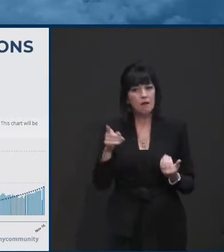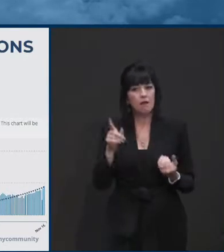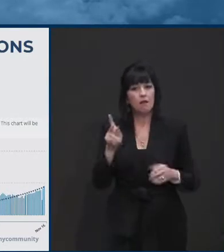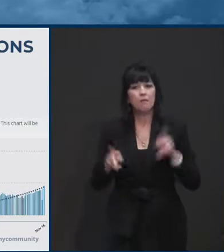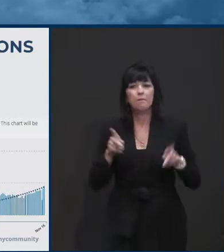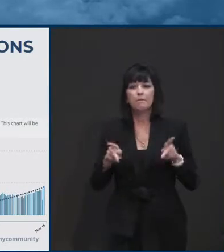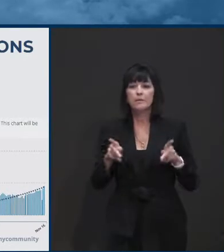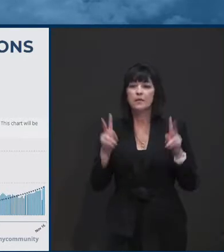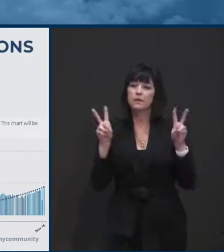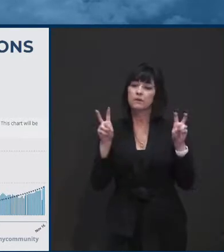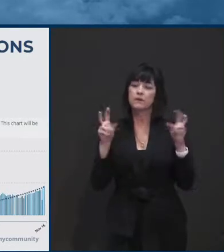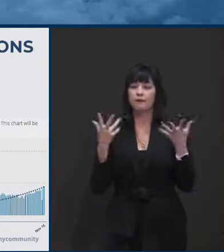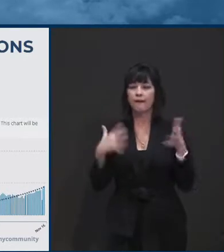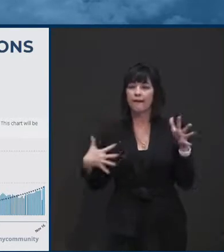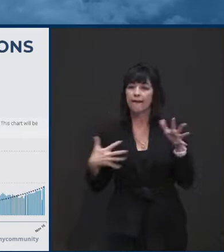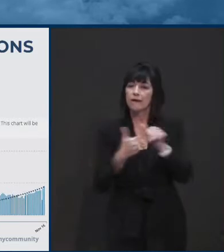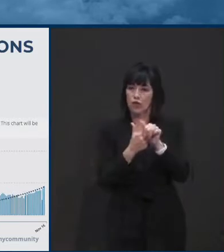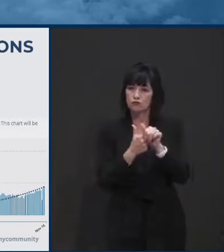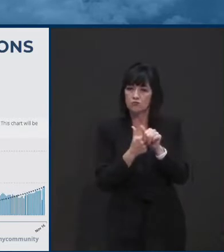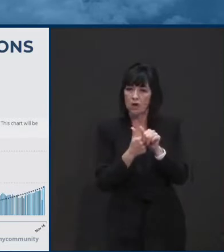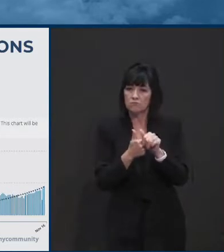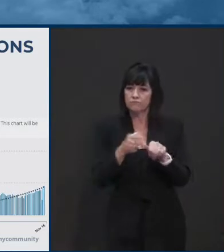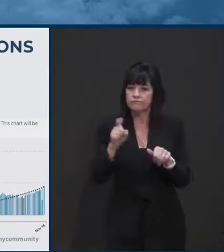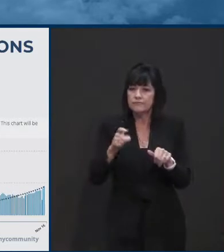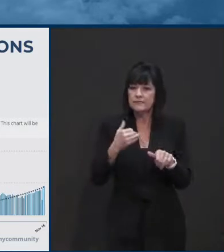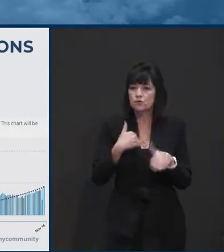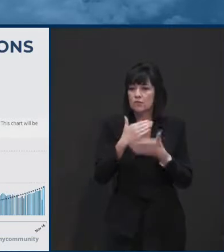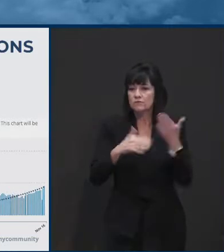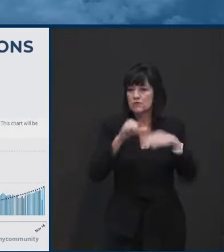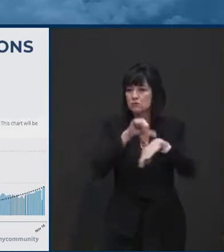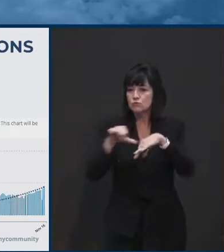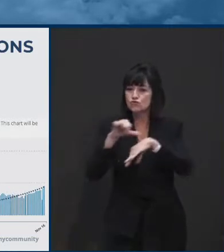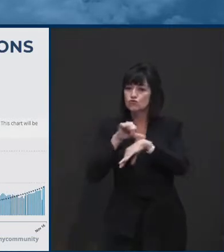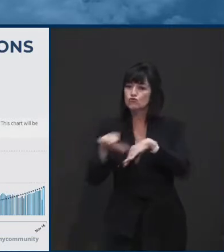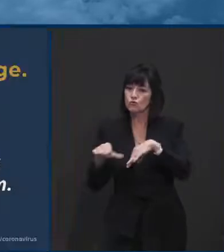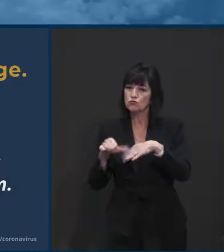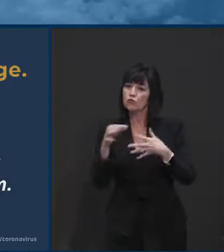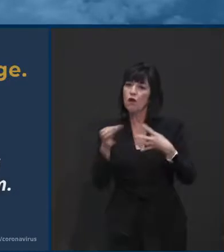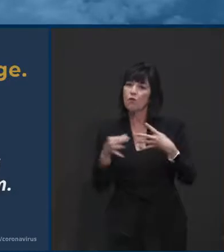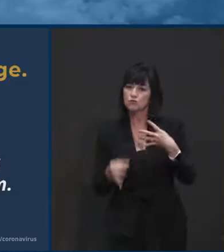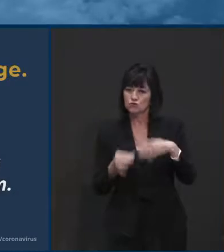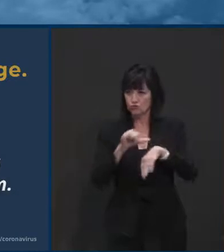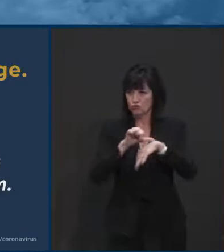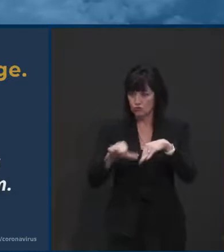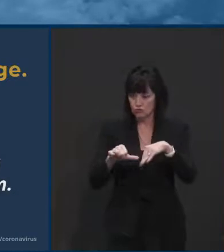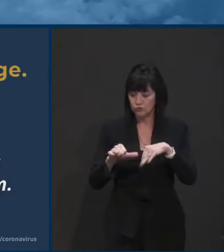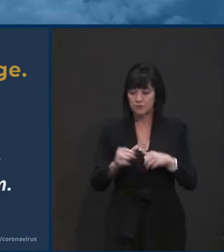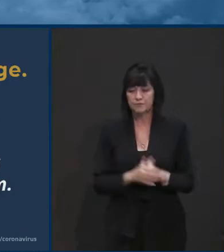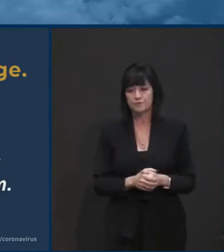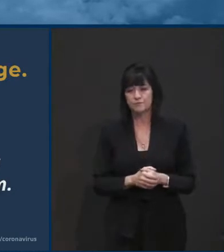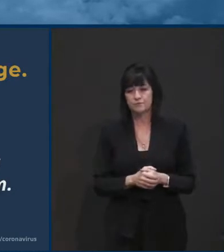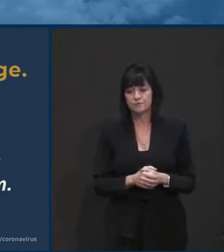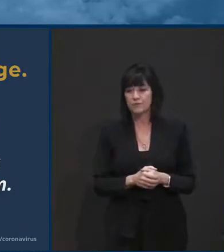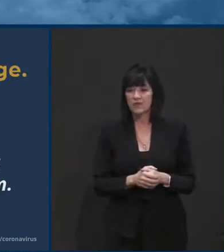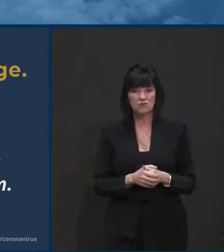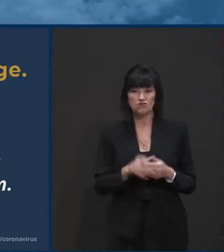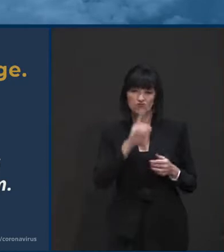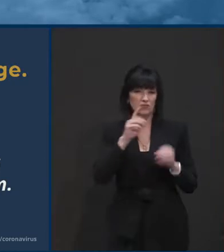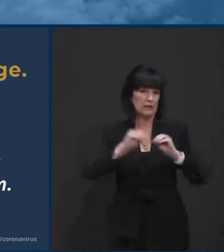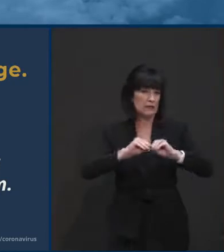We do keep track of those numbers, and we'll continue to do so. And so we're clearly seeing a surge.